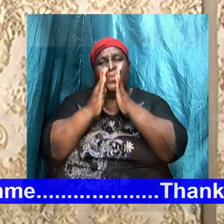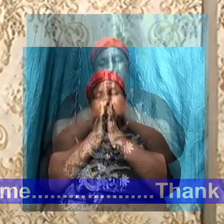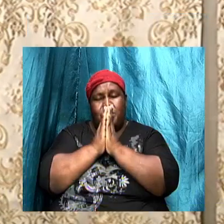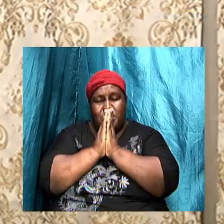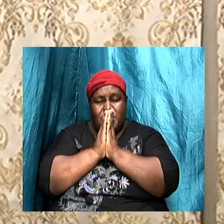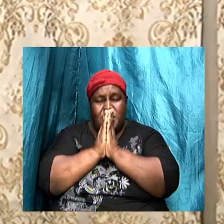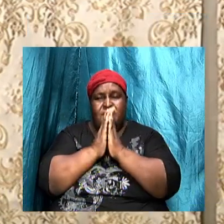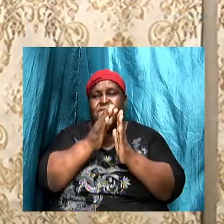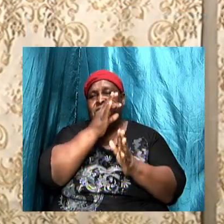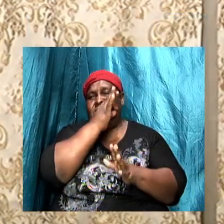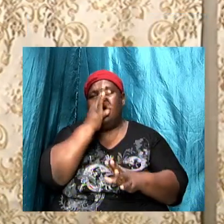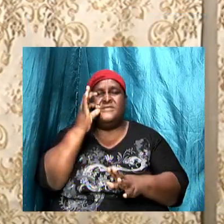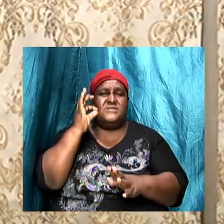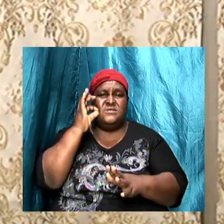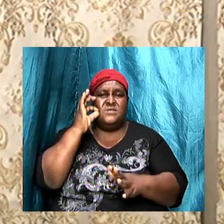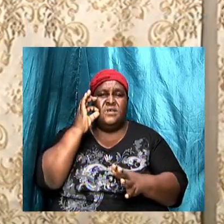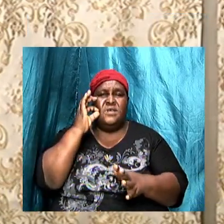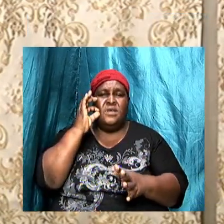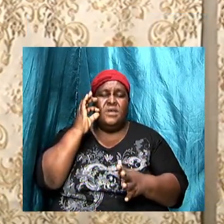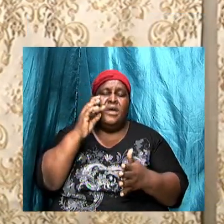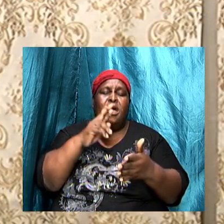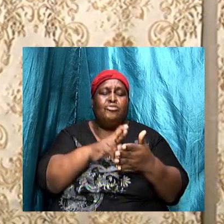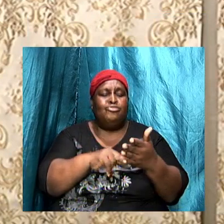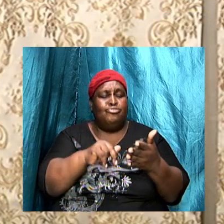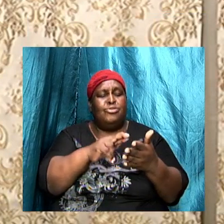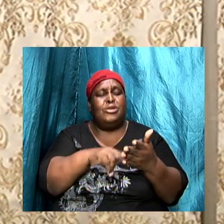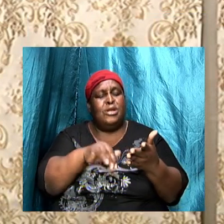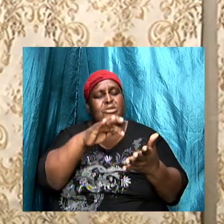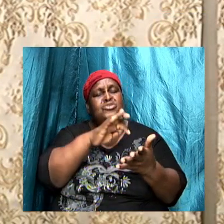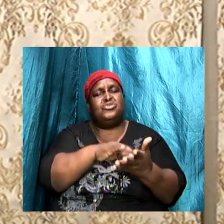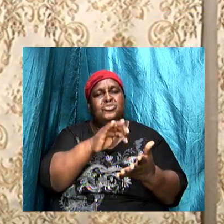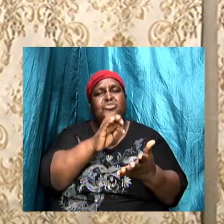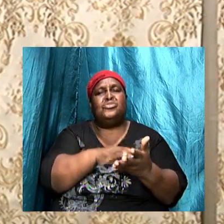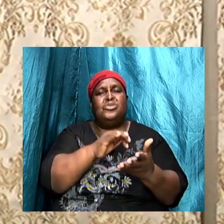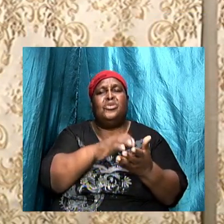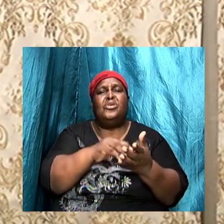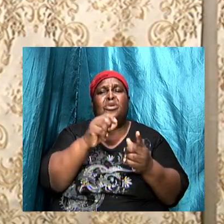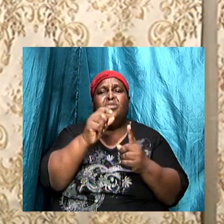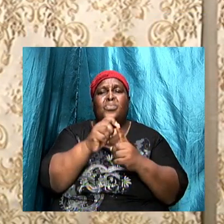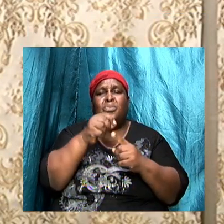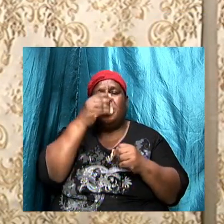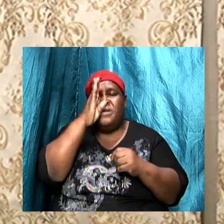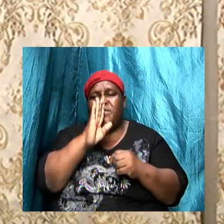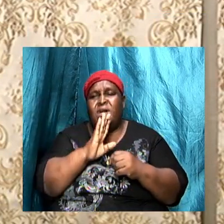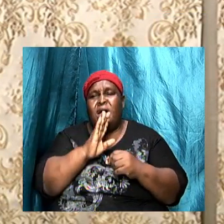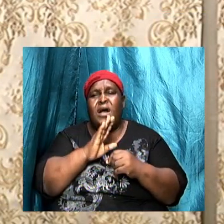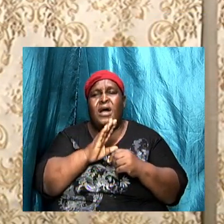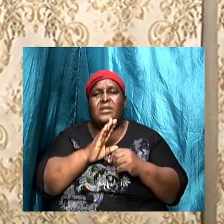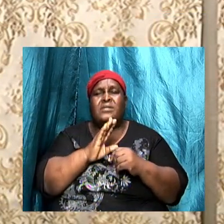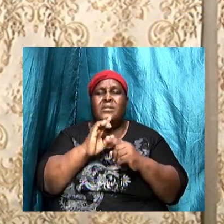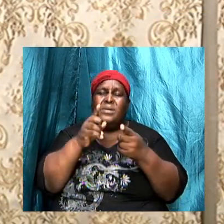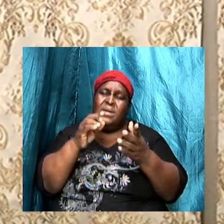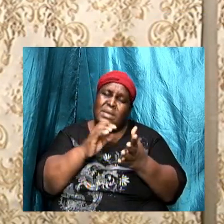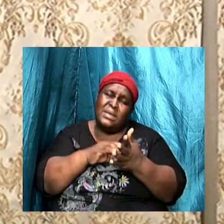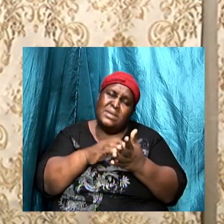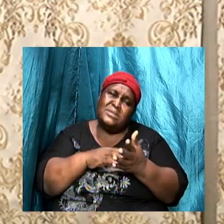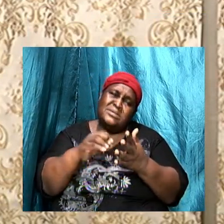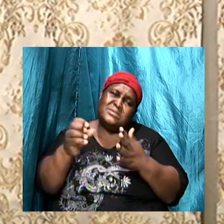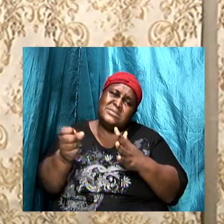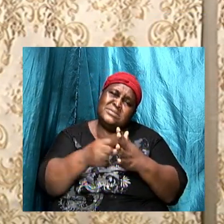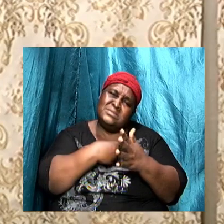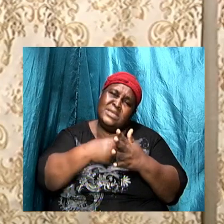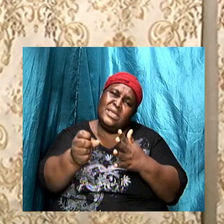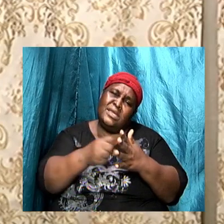to the word let's get back to coupling it together let's get back to singing psalms and hymns and